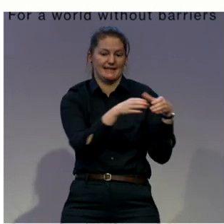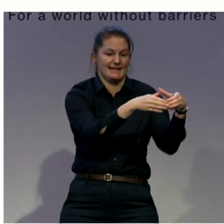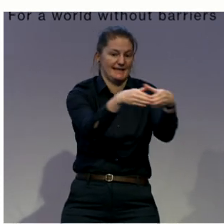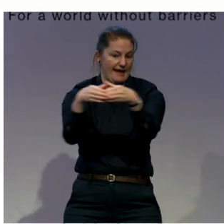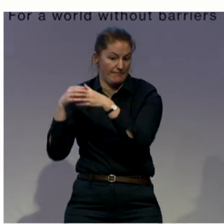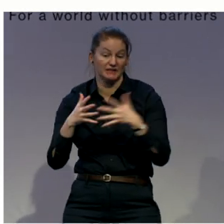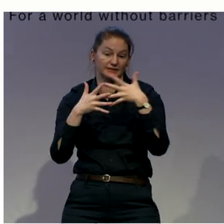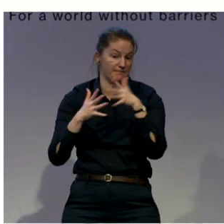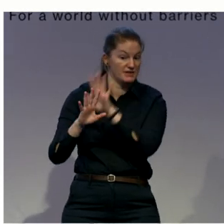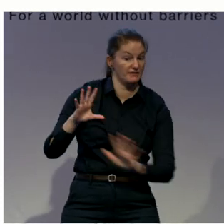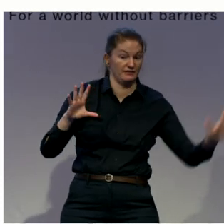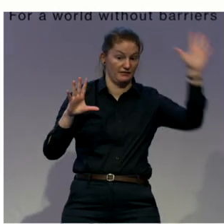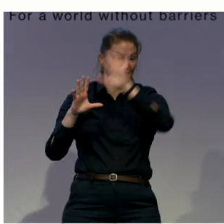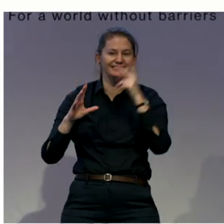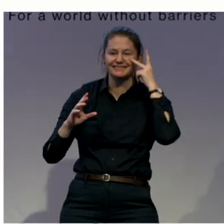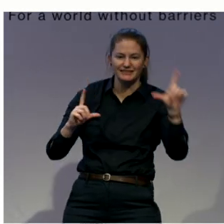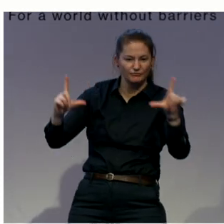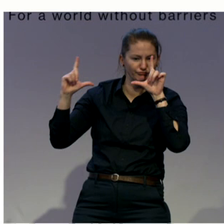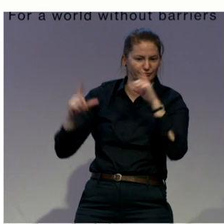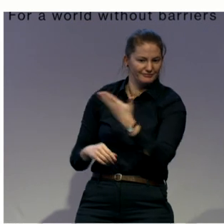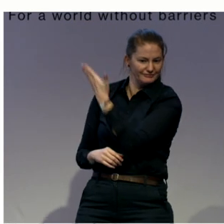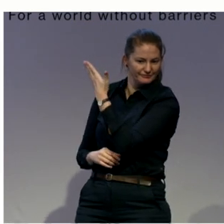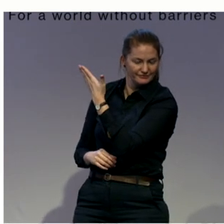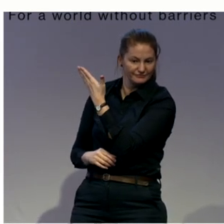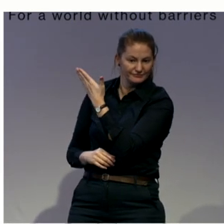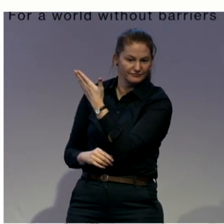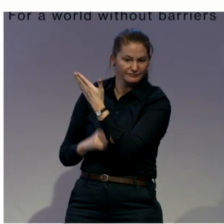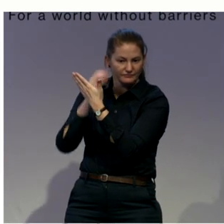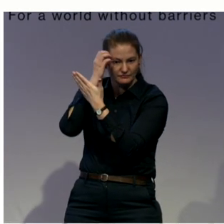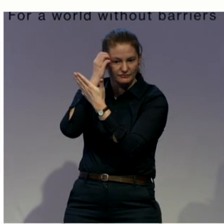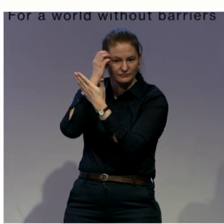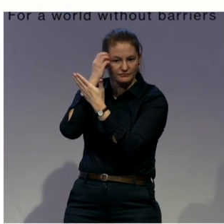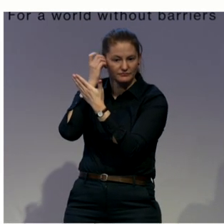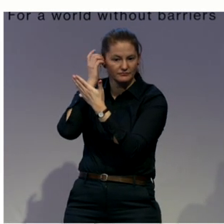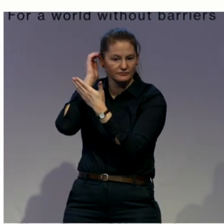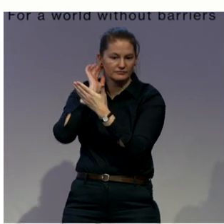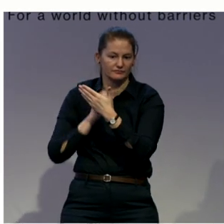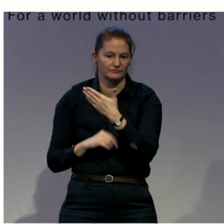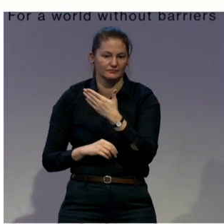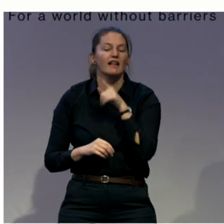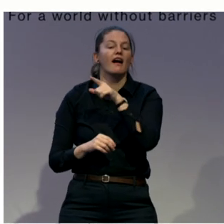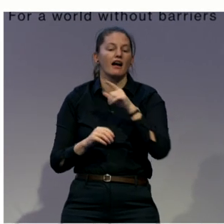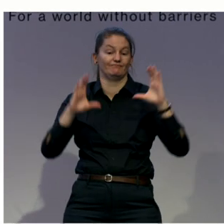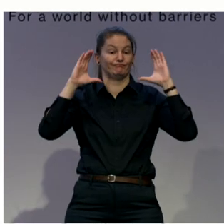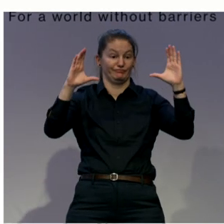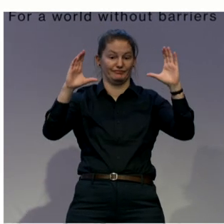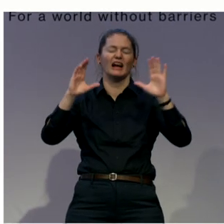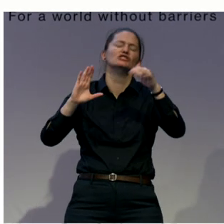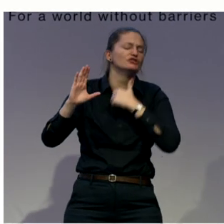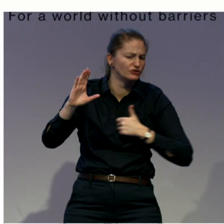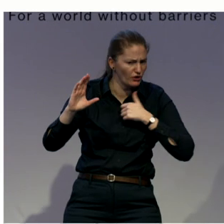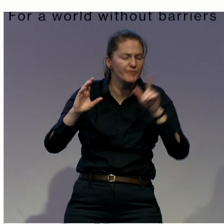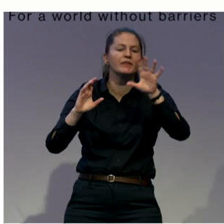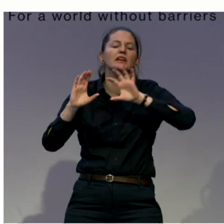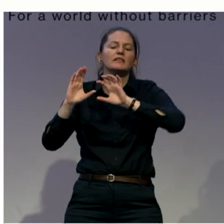me on the slides, and the slides, or excuse me, the states in orange are where we have created at least one disability response team.